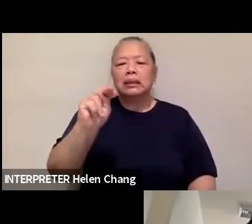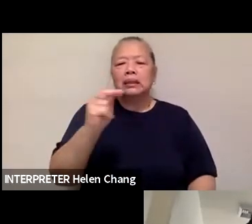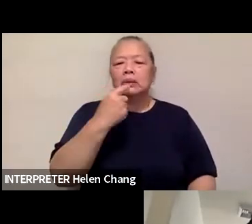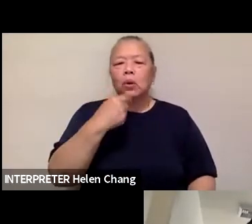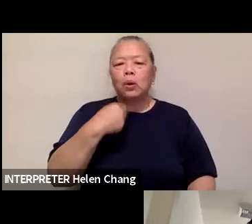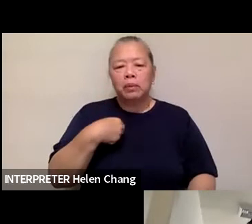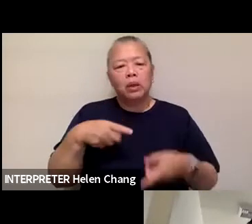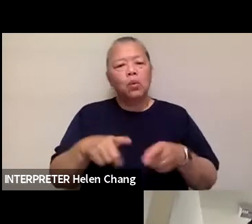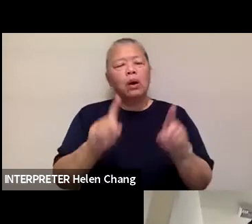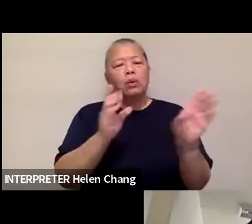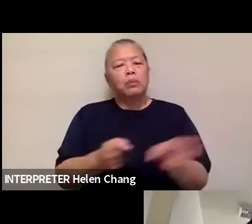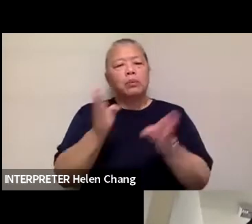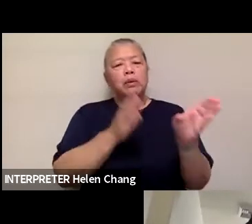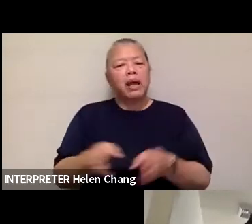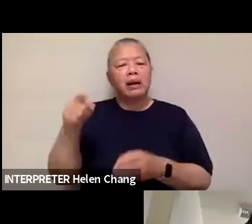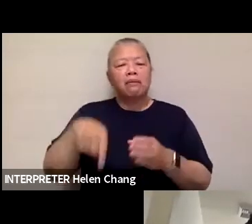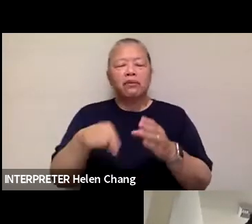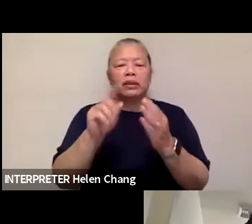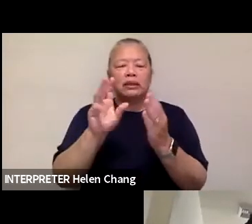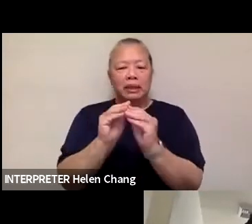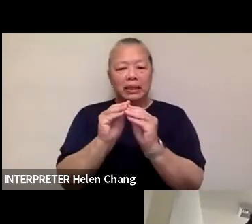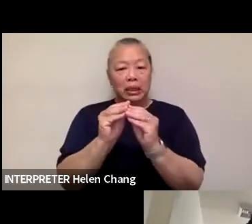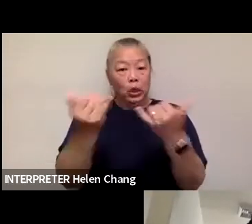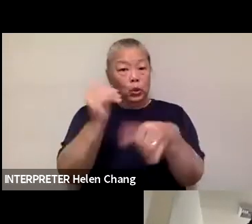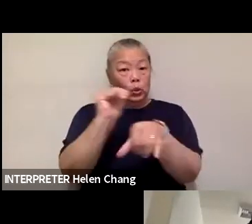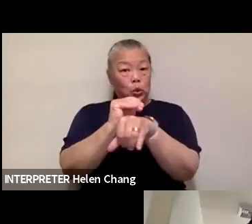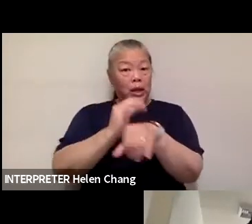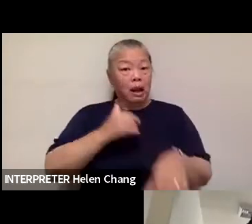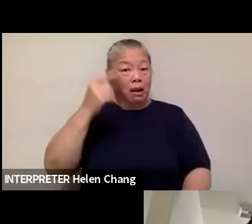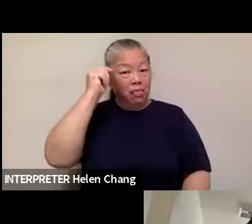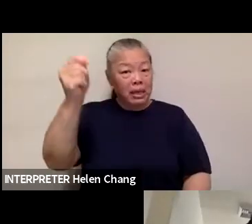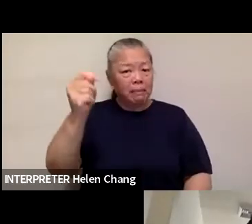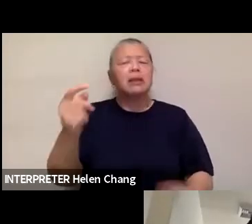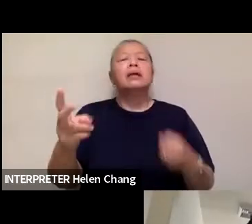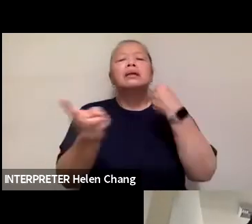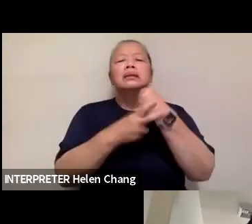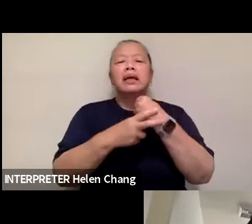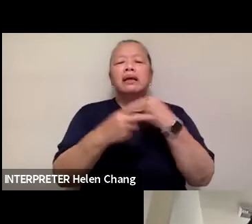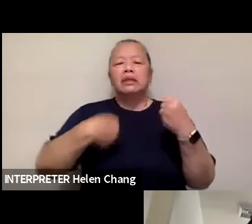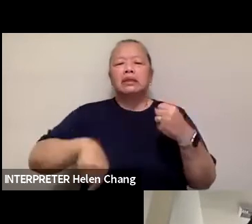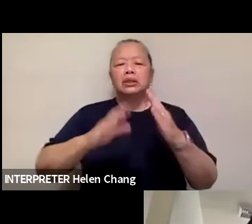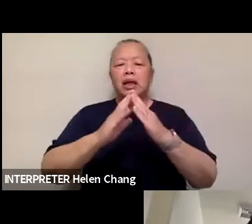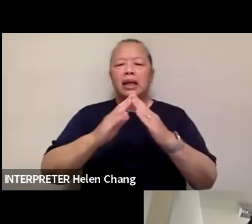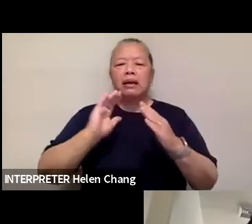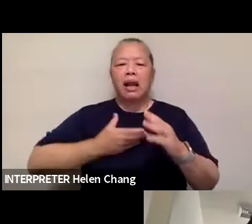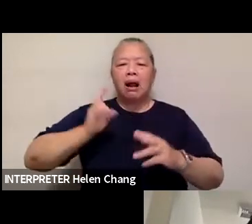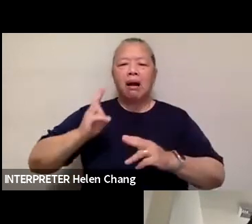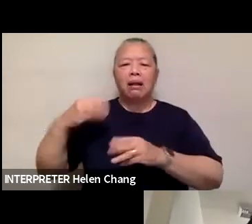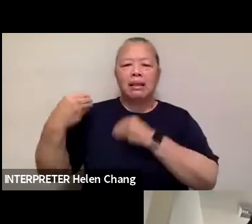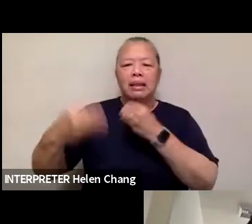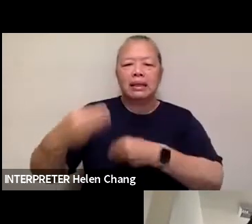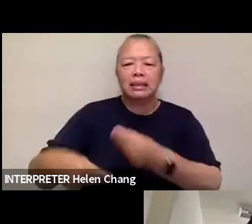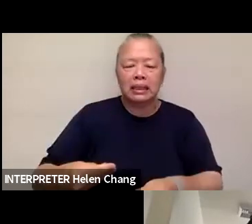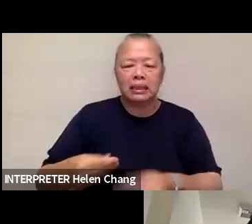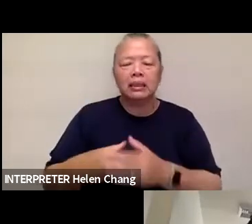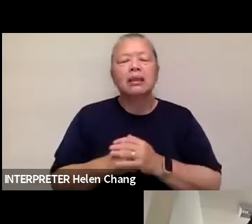were preparing for this event. The theme of tonight's event is saving Chinatown and our legacies. And so my question to get